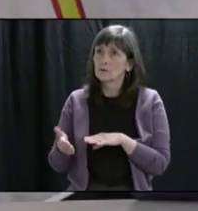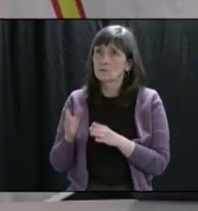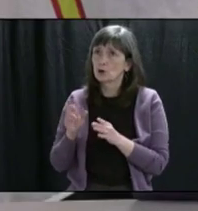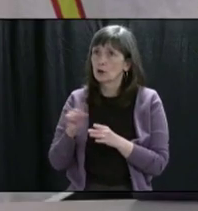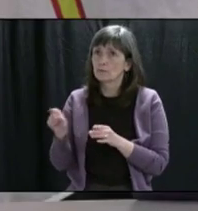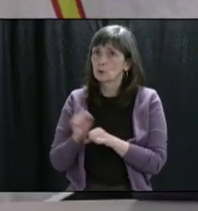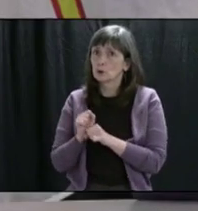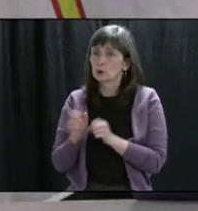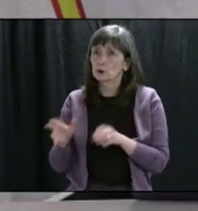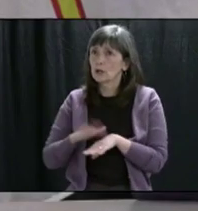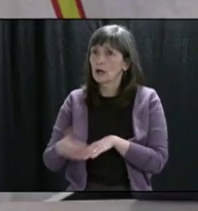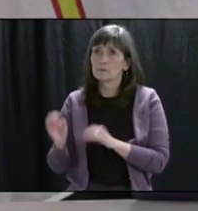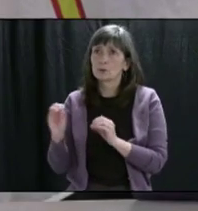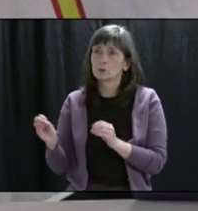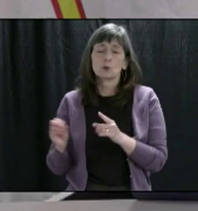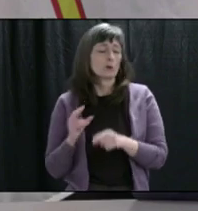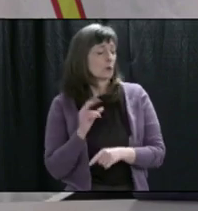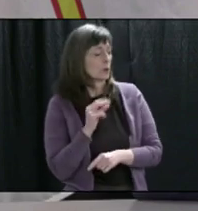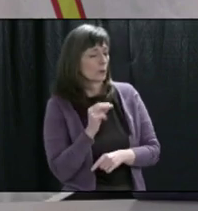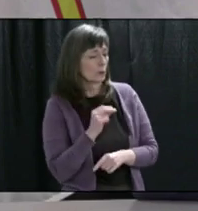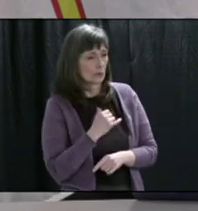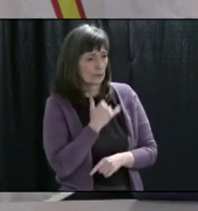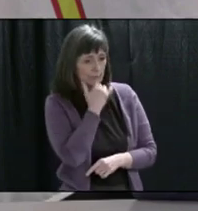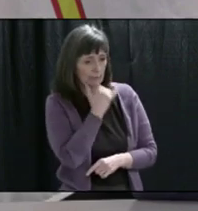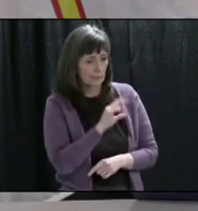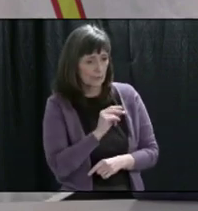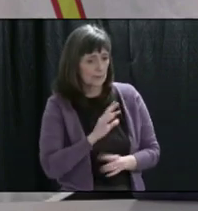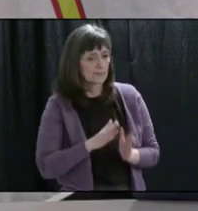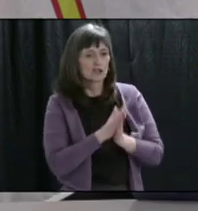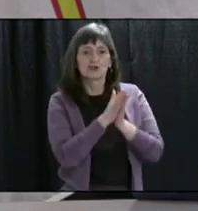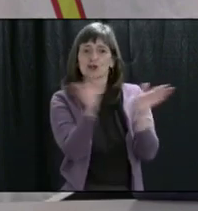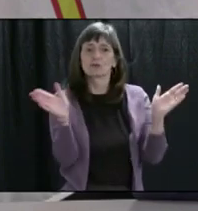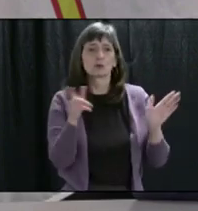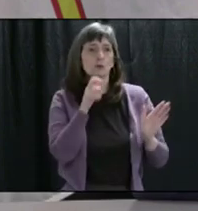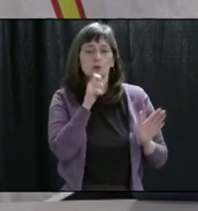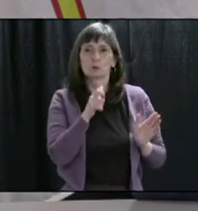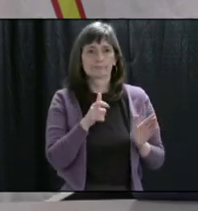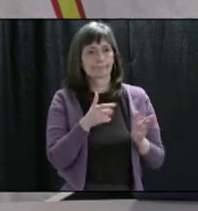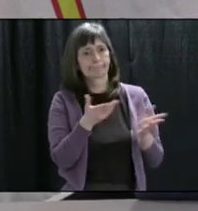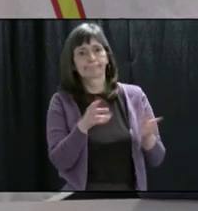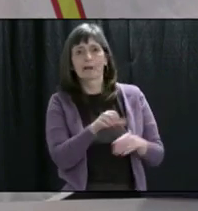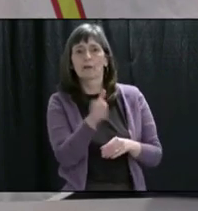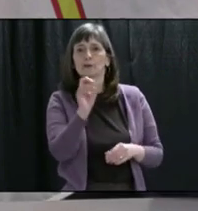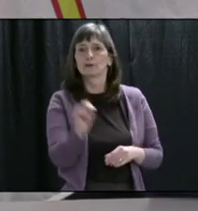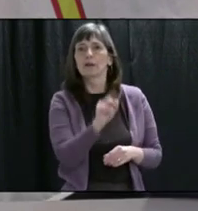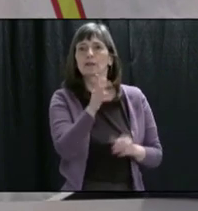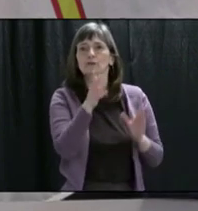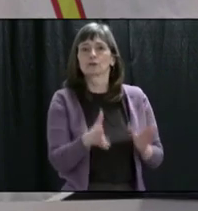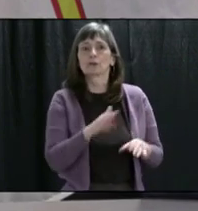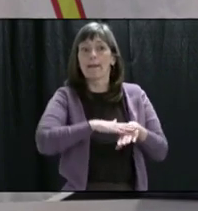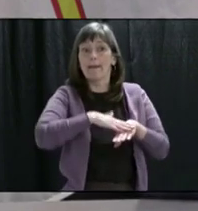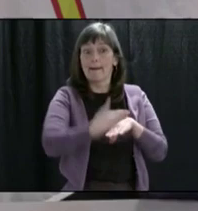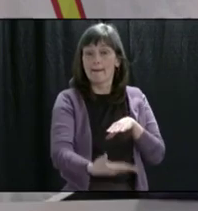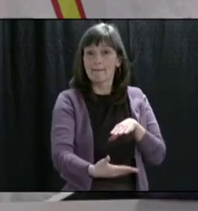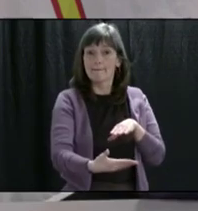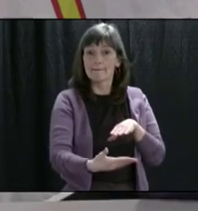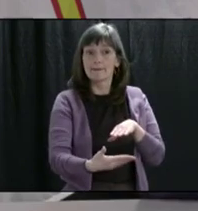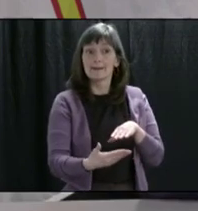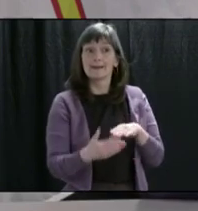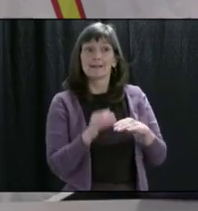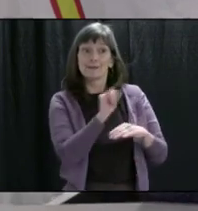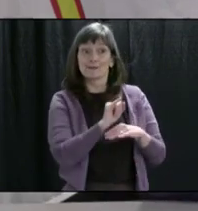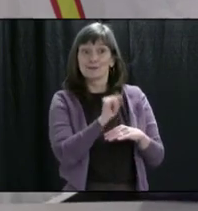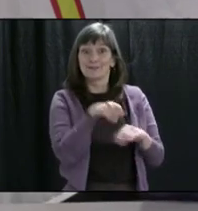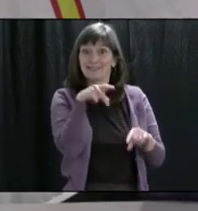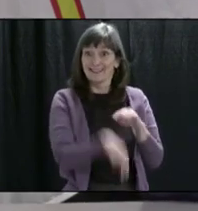workers and the benefits. No, no, I'm talking for general, for residents of the province. Okay. I'm IOC has had to lay people off.